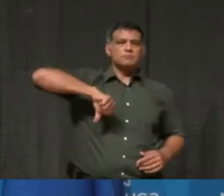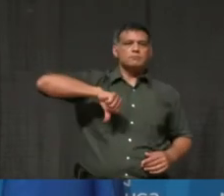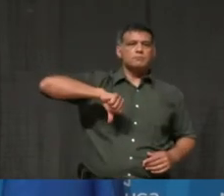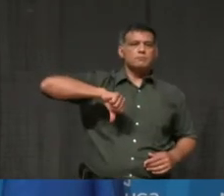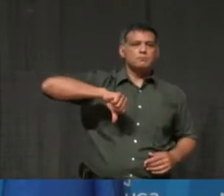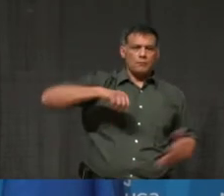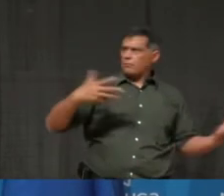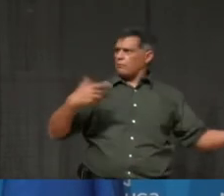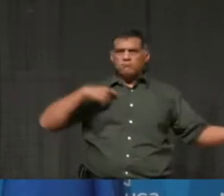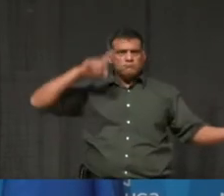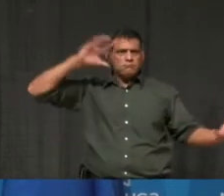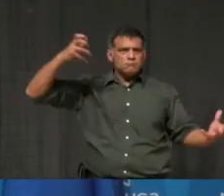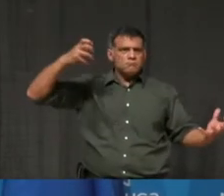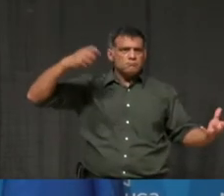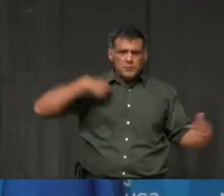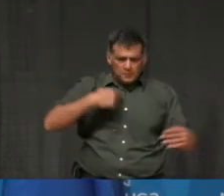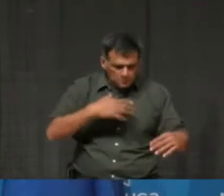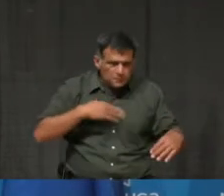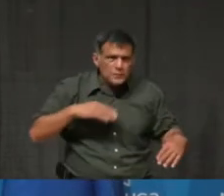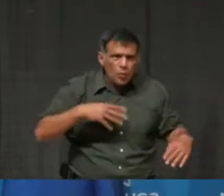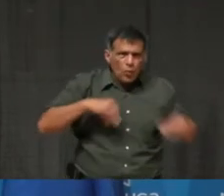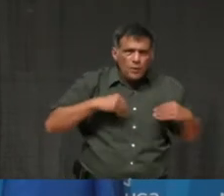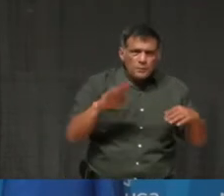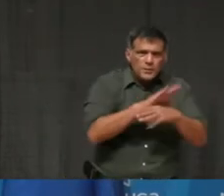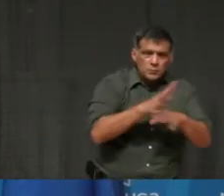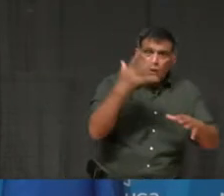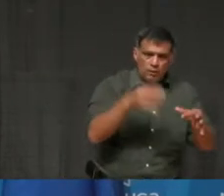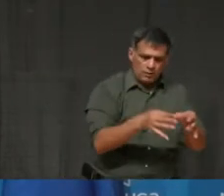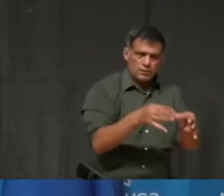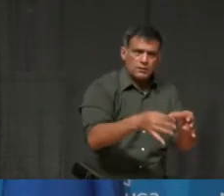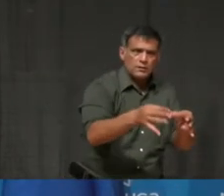side, we were also rejected for a deferral of our bank loans.